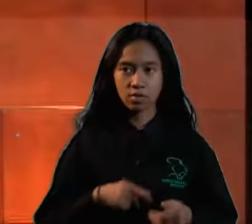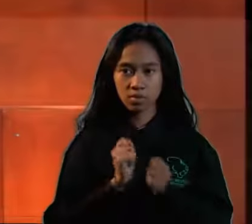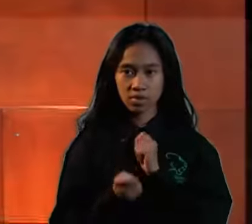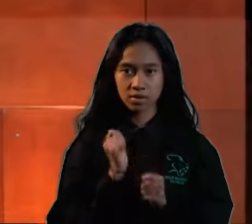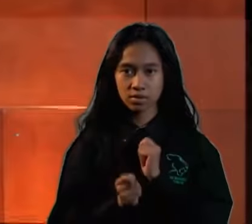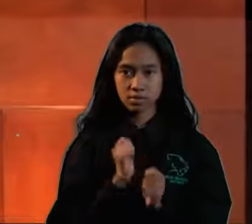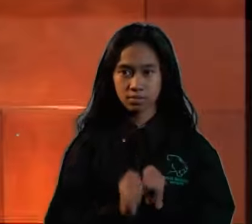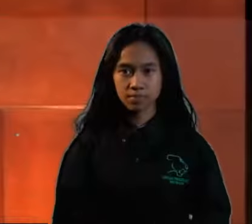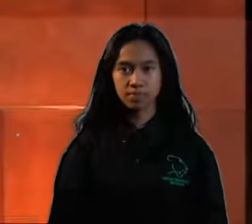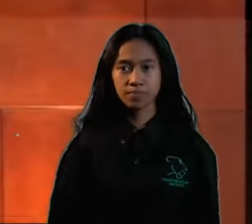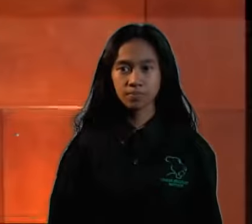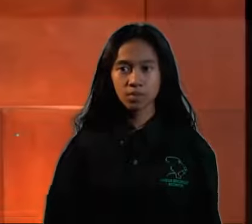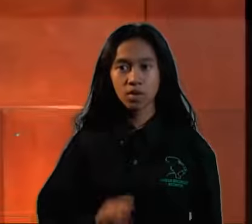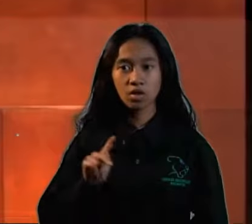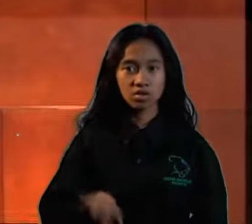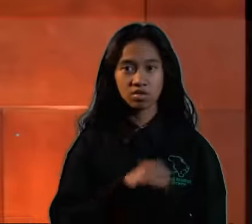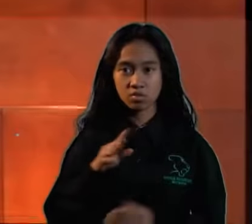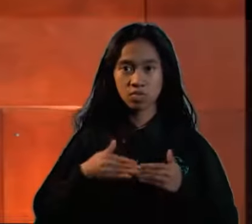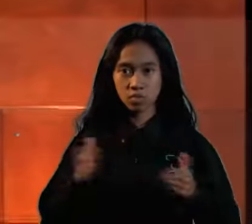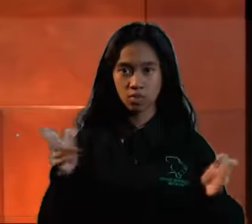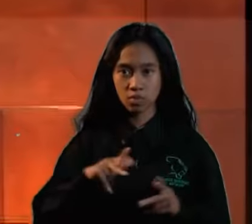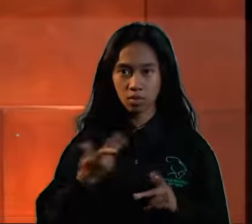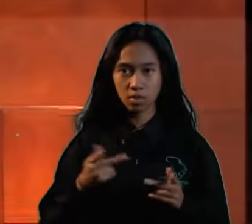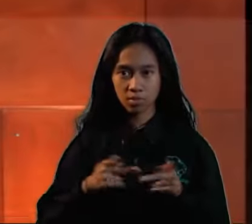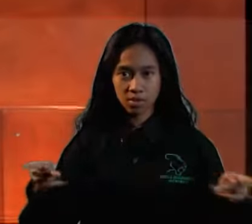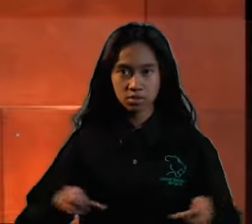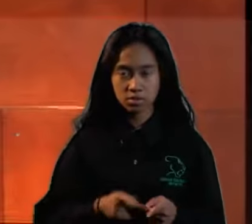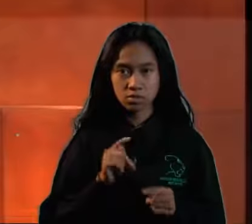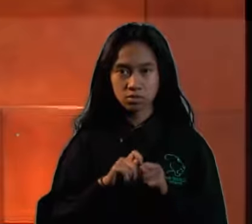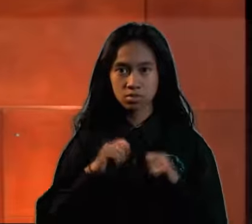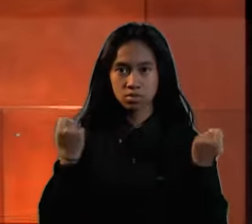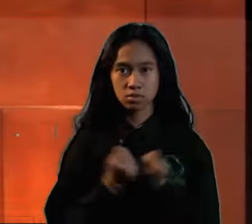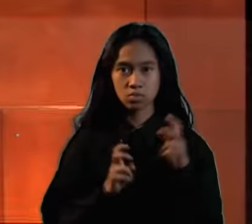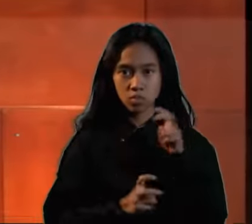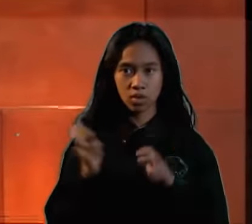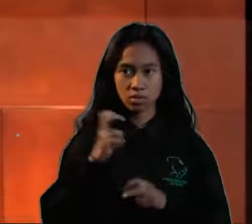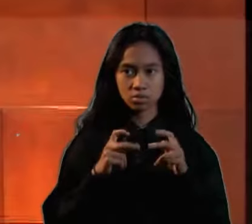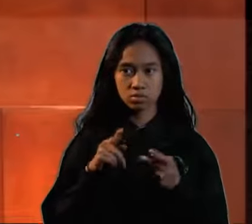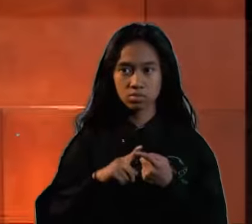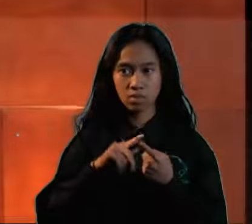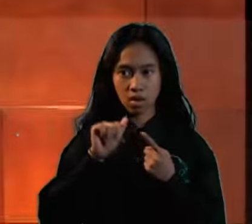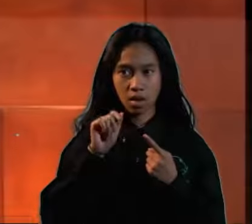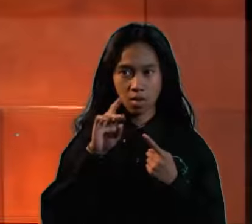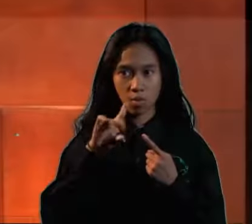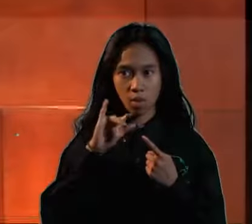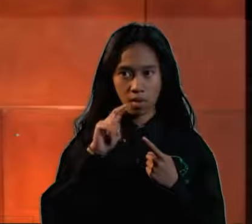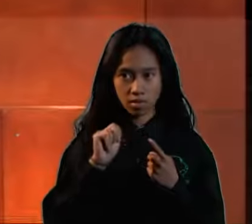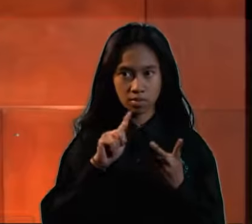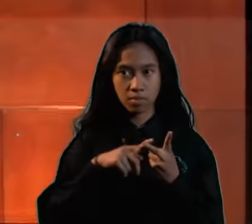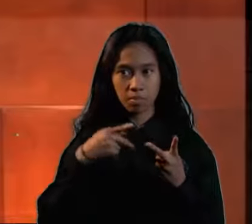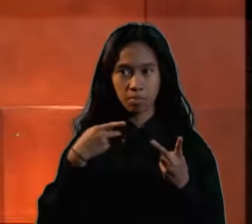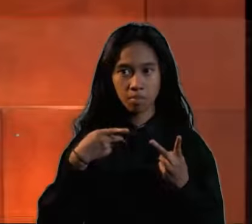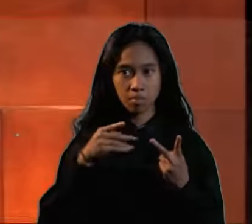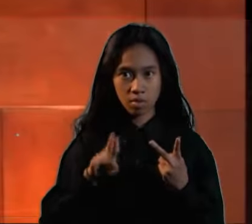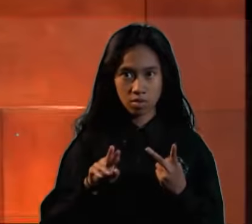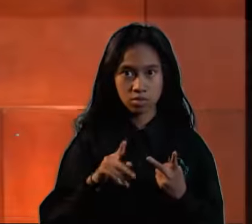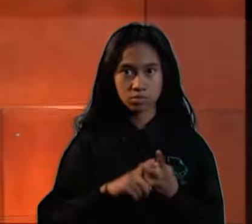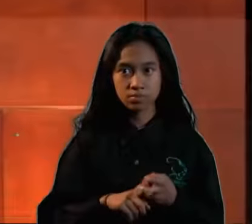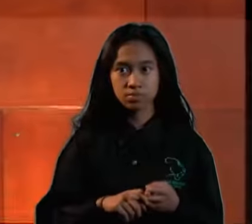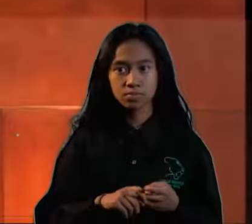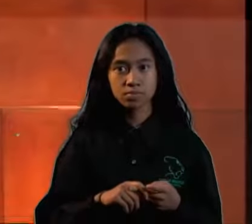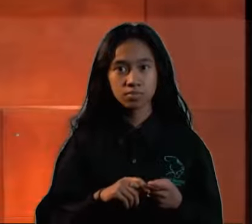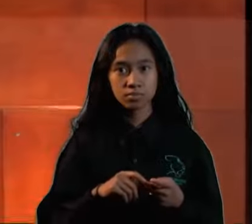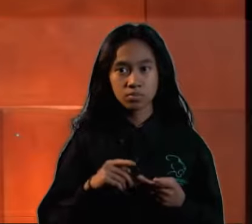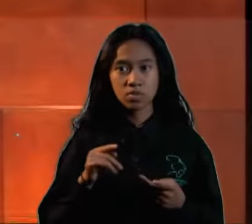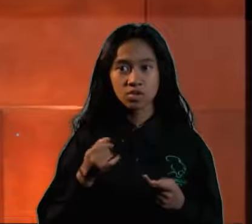The JV guys took an overall third place in team ranking, with Adrian Johnson throwing a personal best of 38 feet and 11 inches in shot